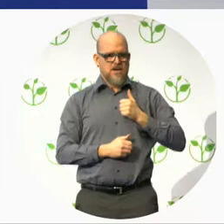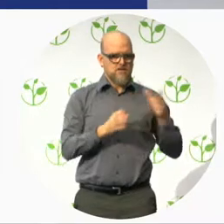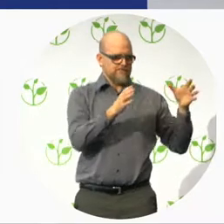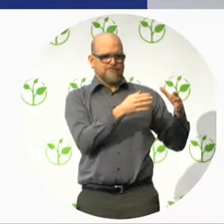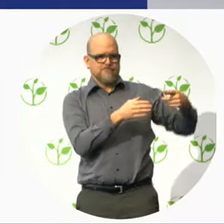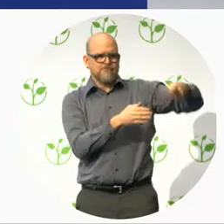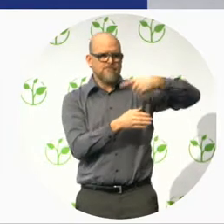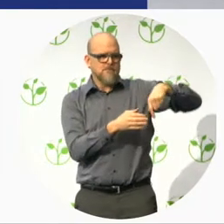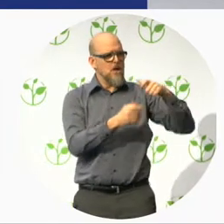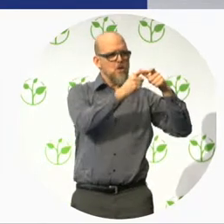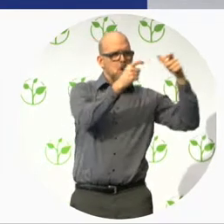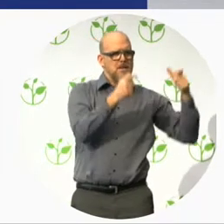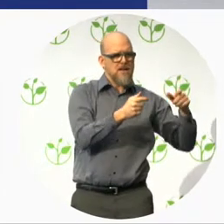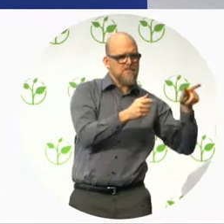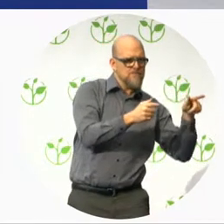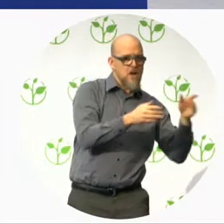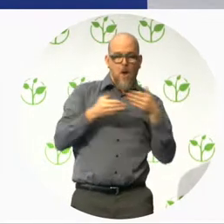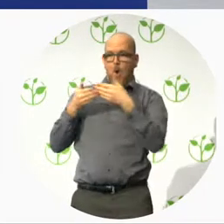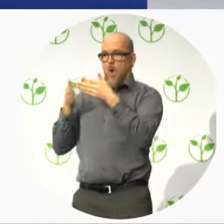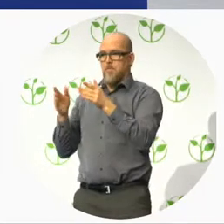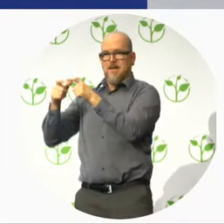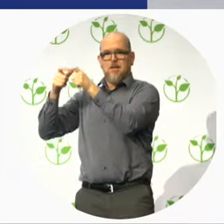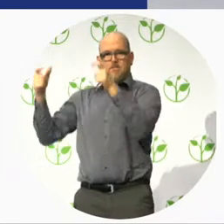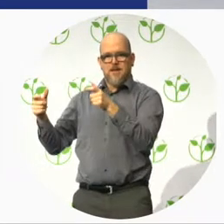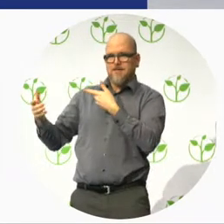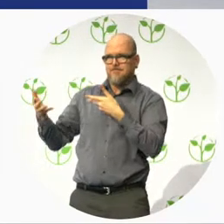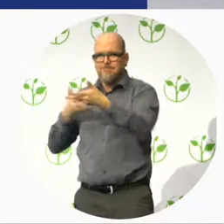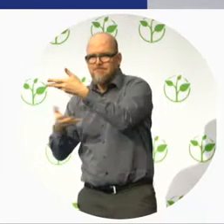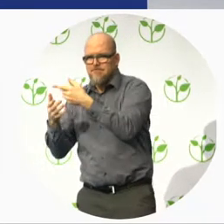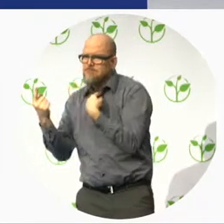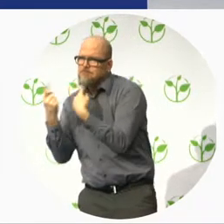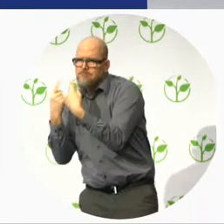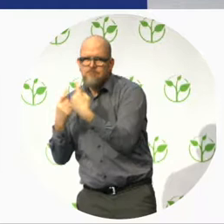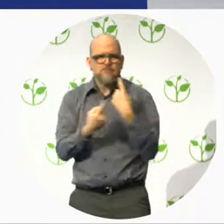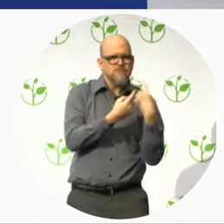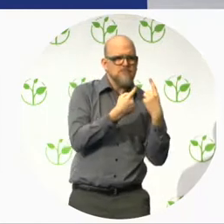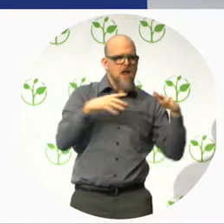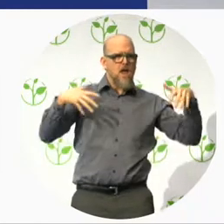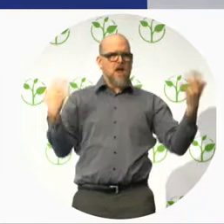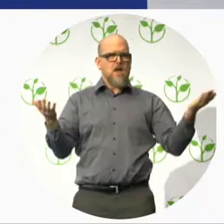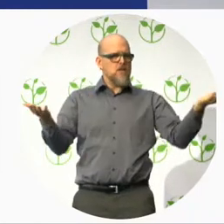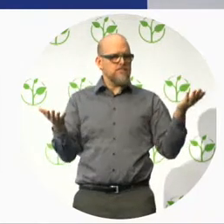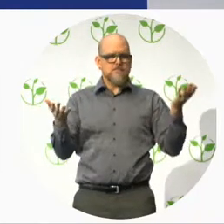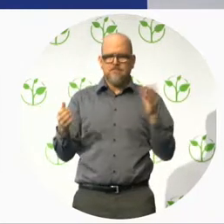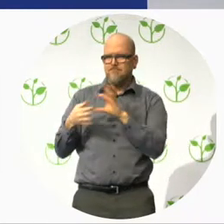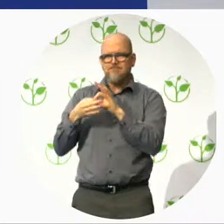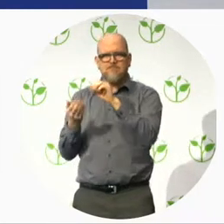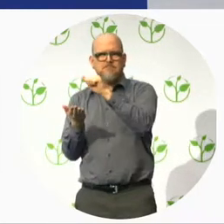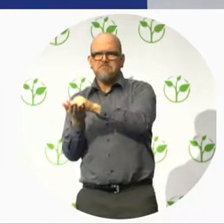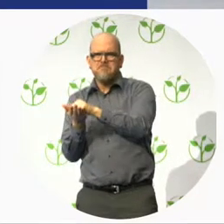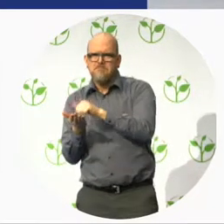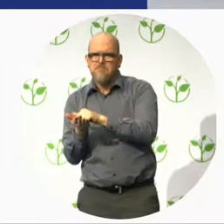and, of course, with the press. The press is a key ally always for us. We even have a network of inclusive